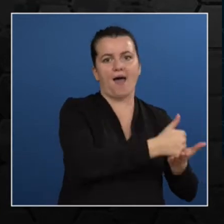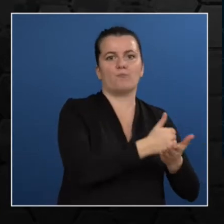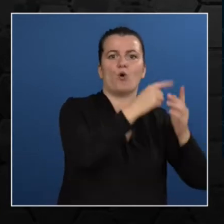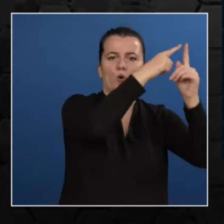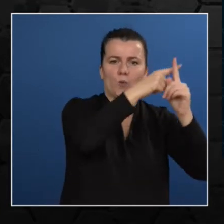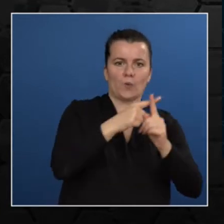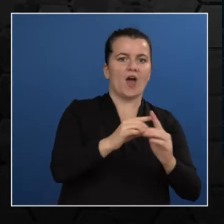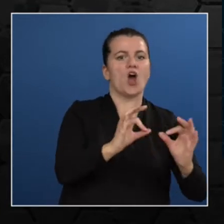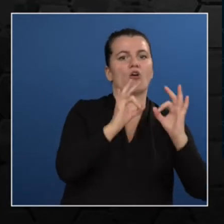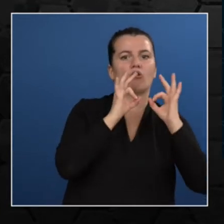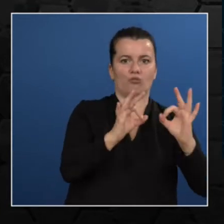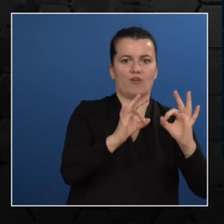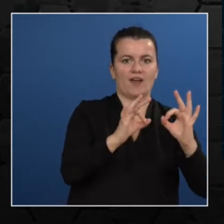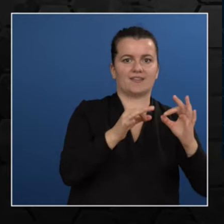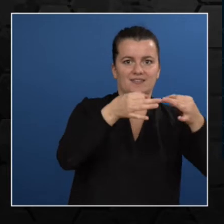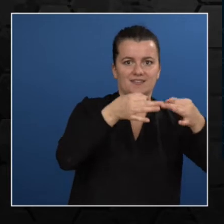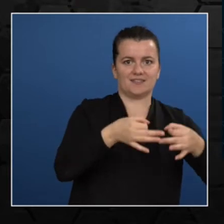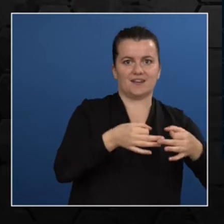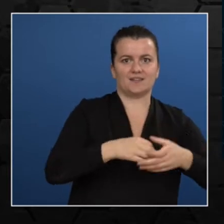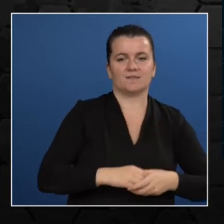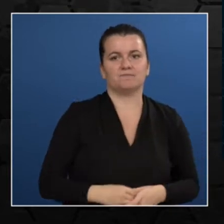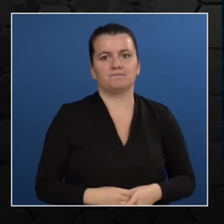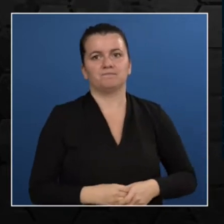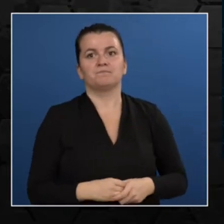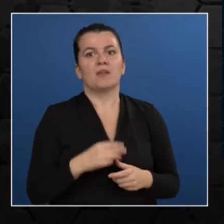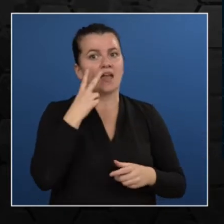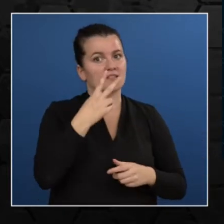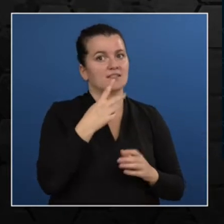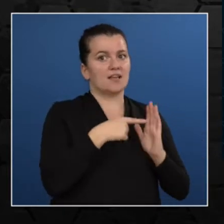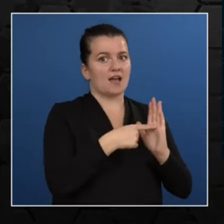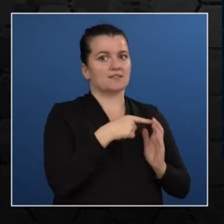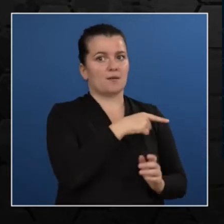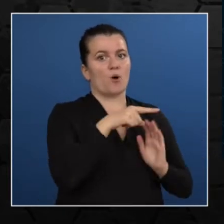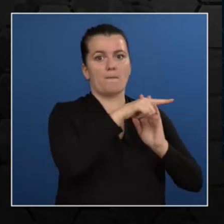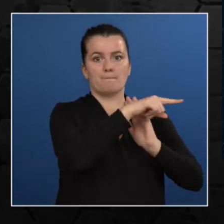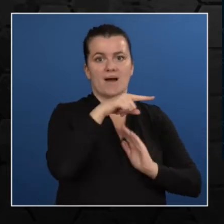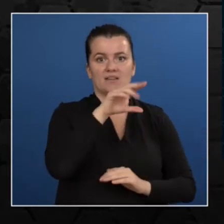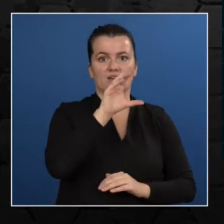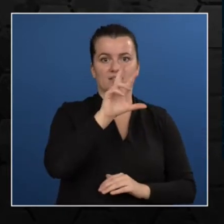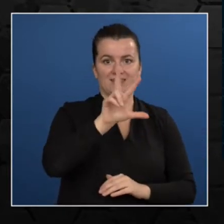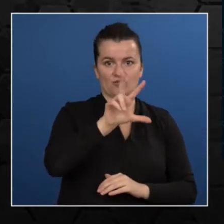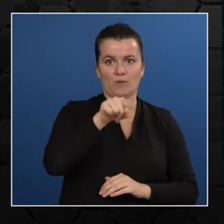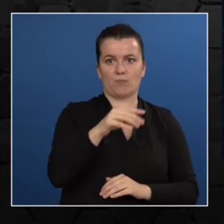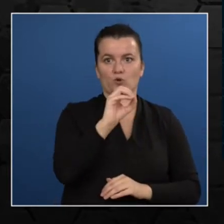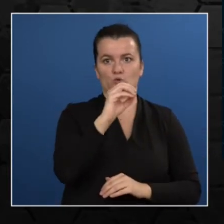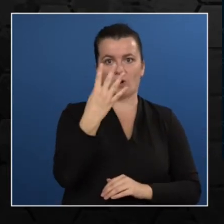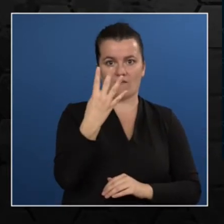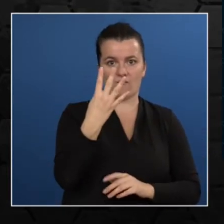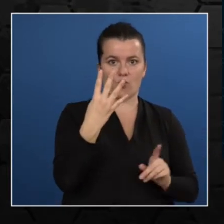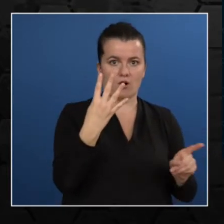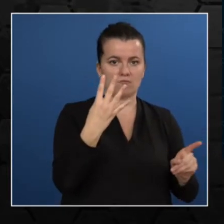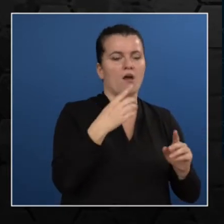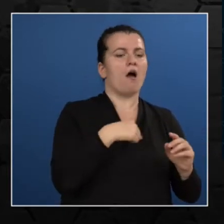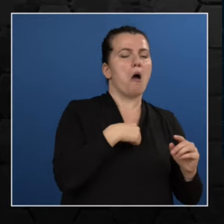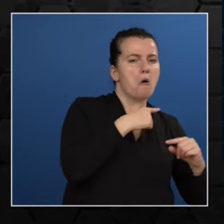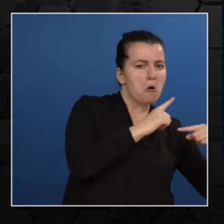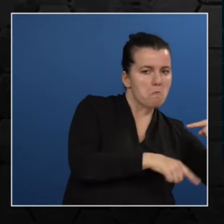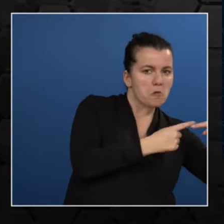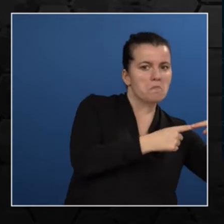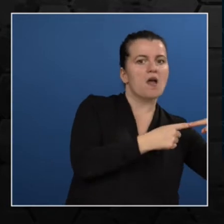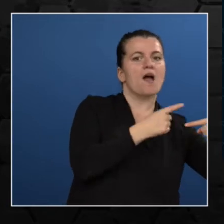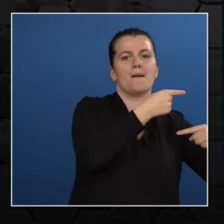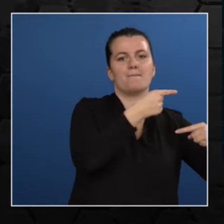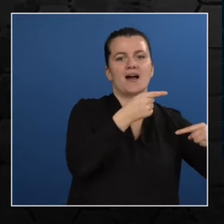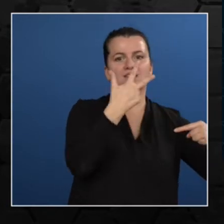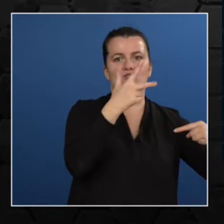.04. Then in second iteration, we are going to repeat, and we're going to substitute the values again. And then we move